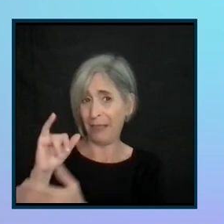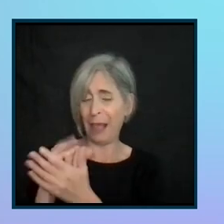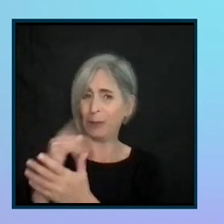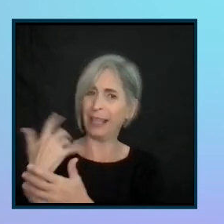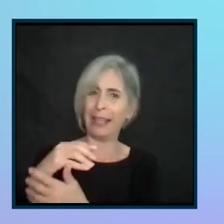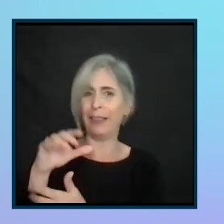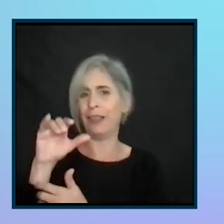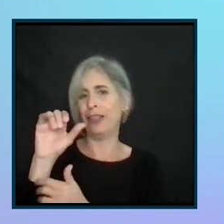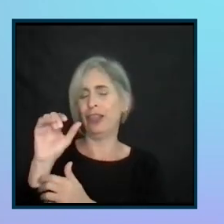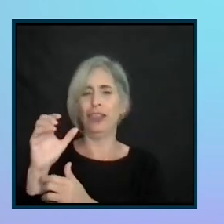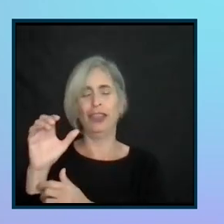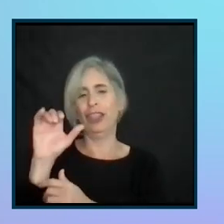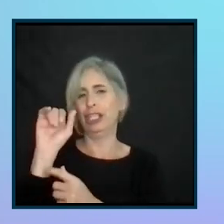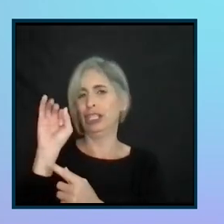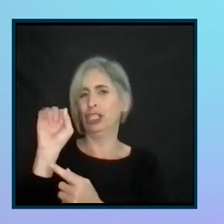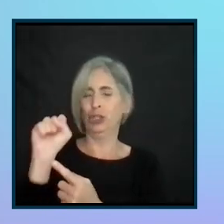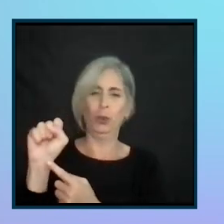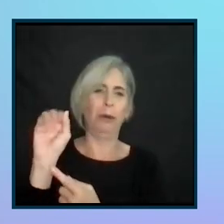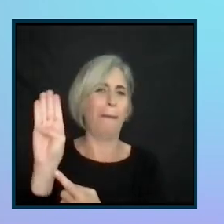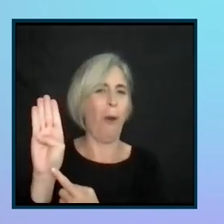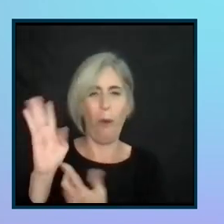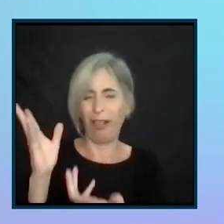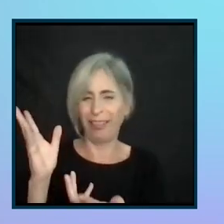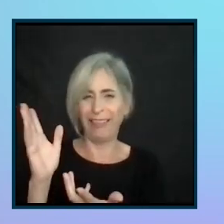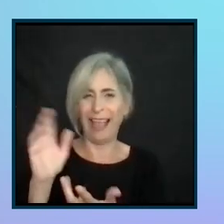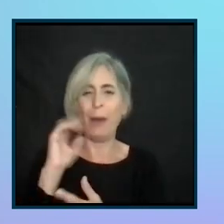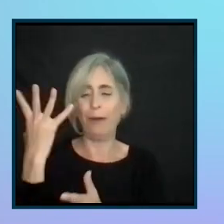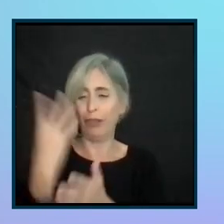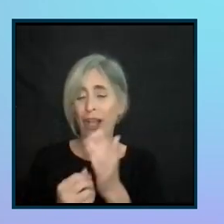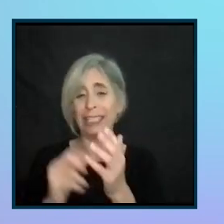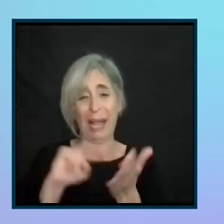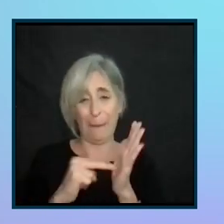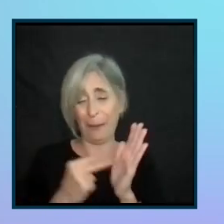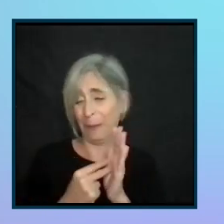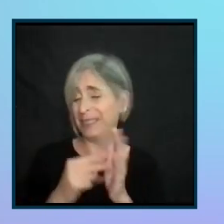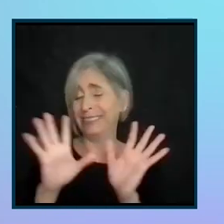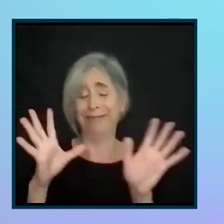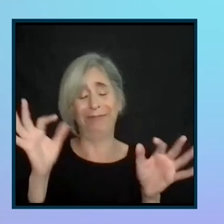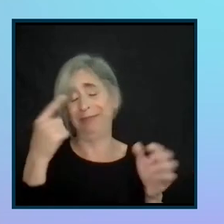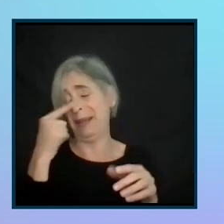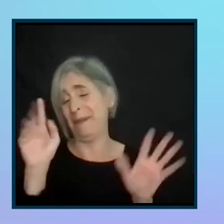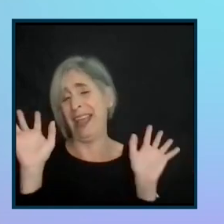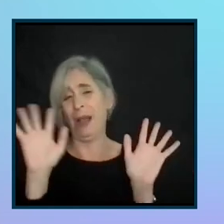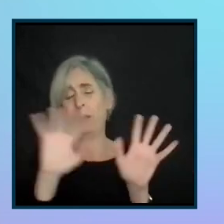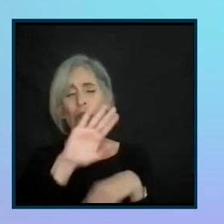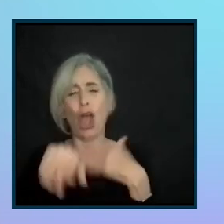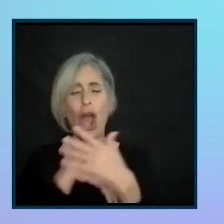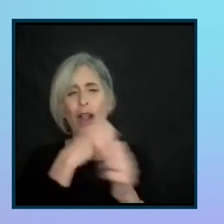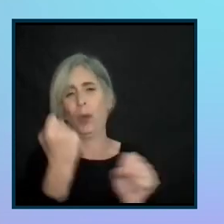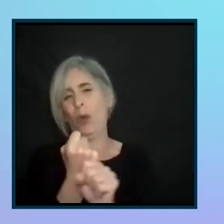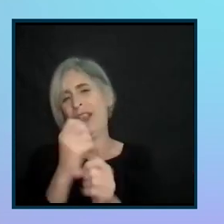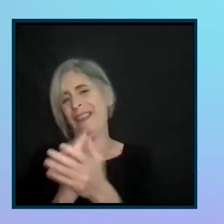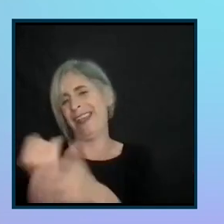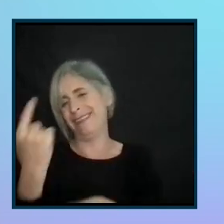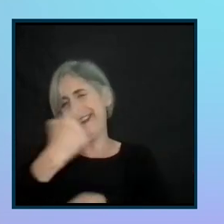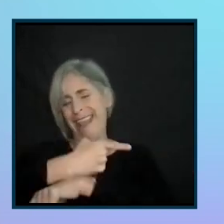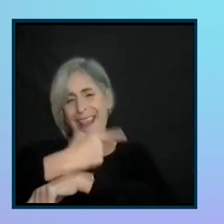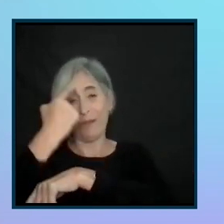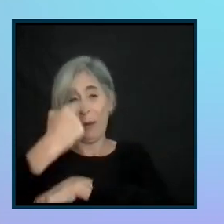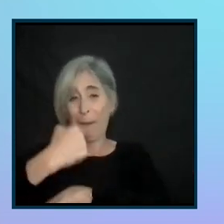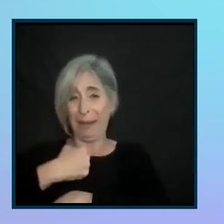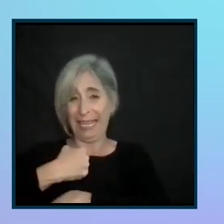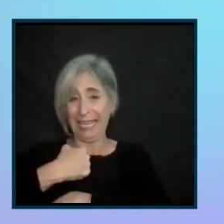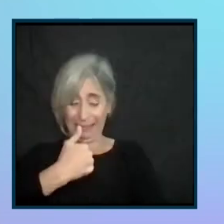Bowl. I would have gladly lost on purpose because I think we all won. I think for me